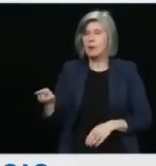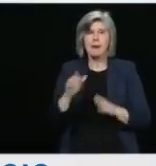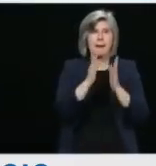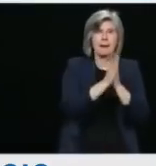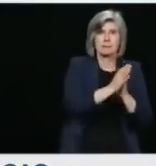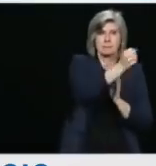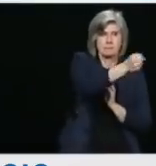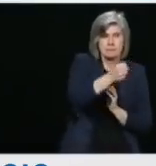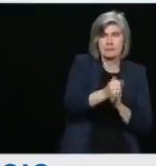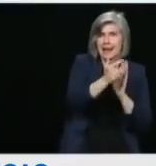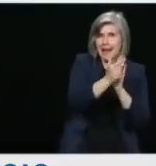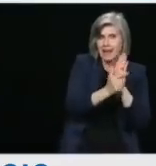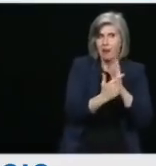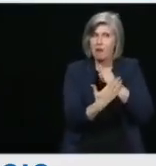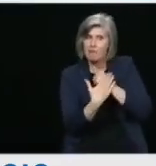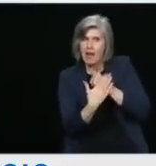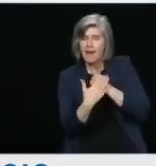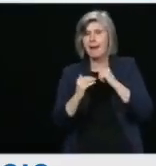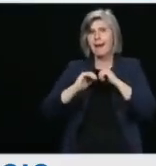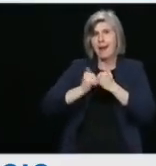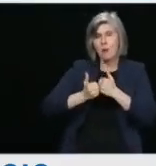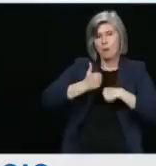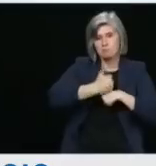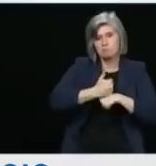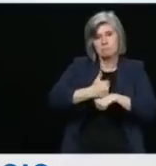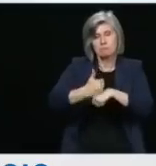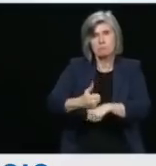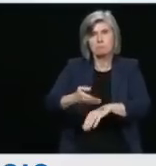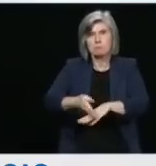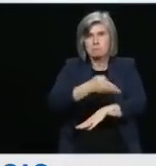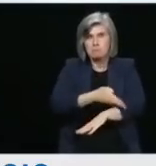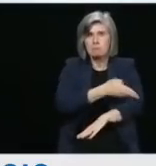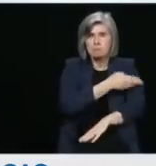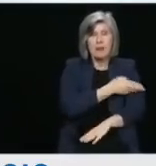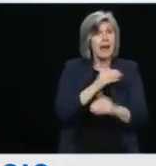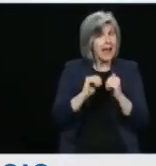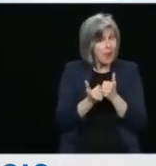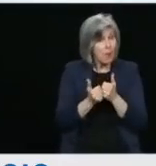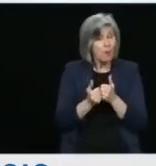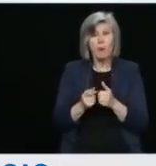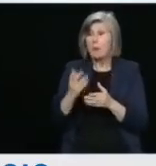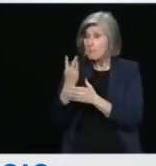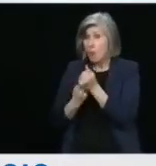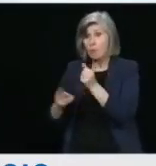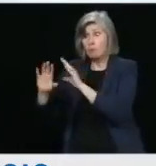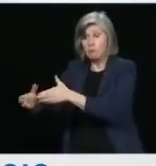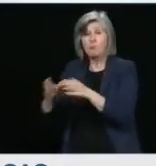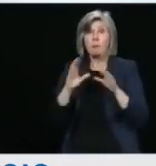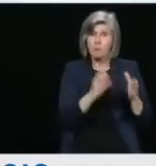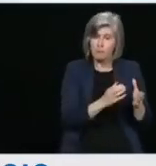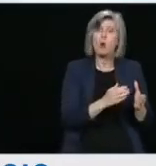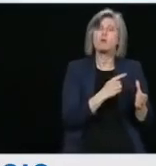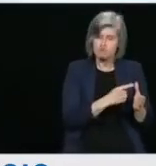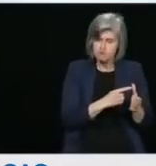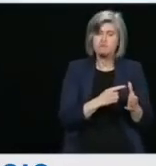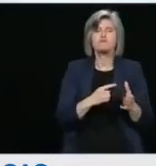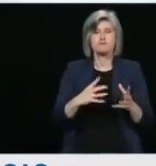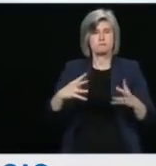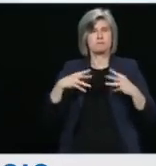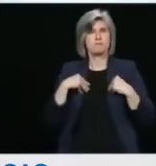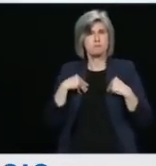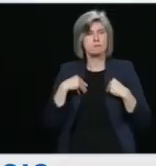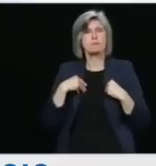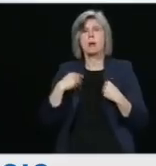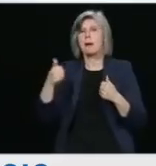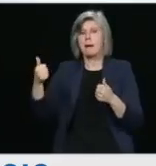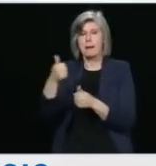implementation. And they have submitted quite fulsomely to the oversight of NCRA, NC COPS, and the Public